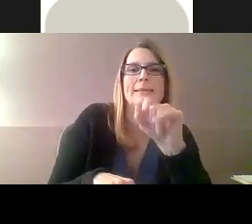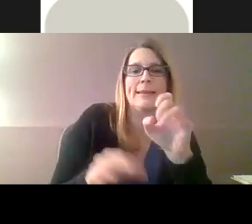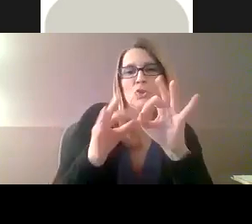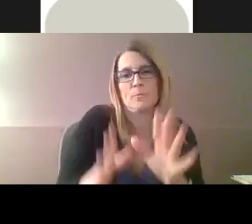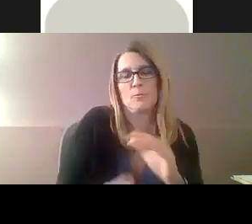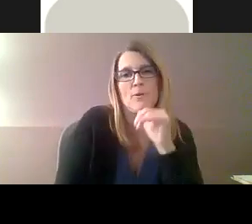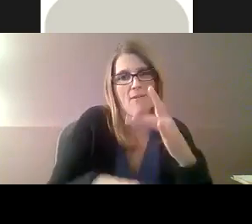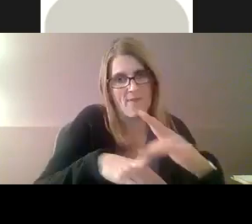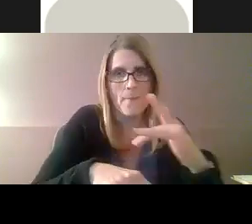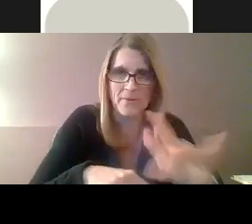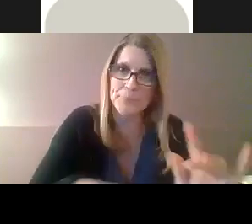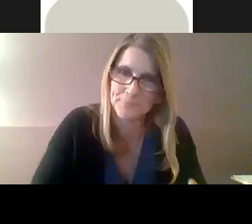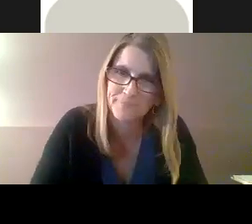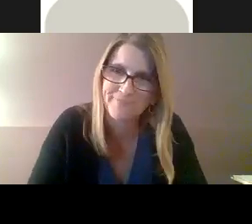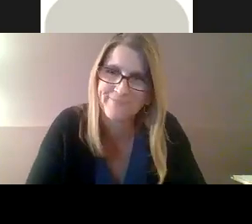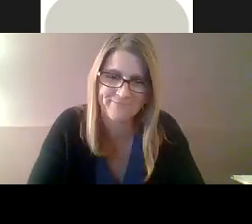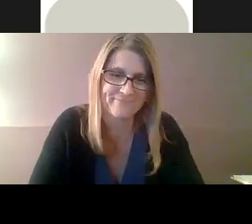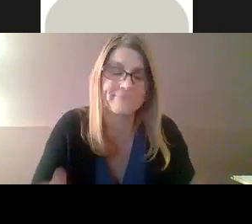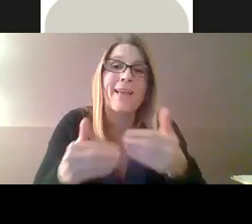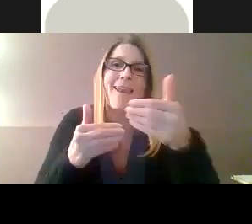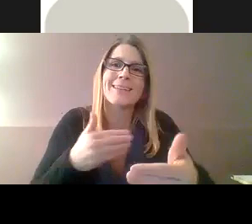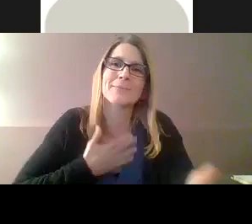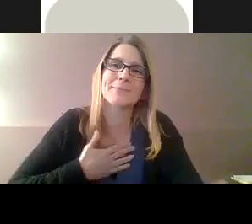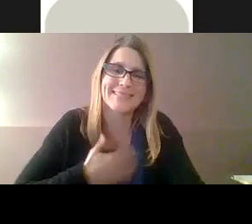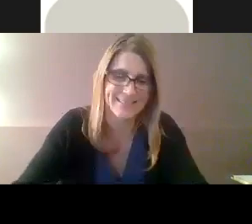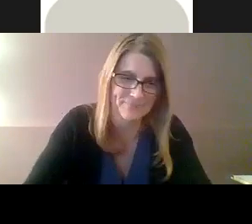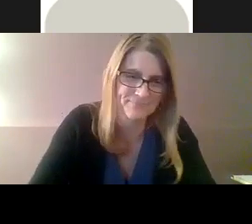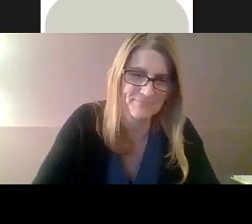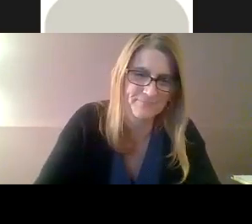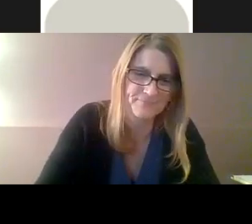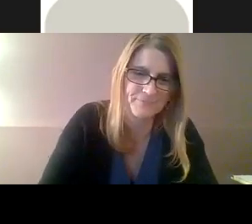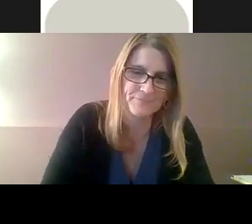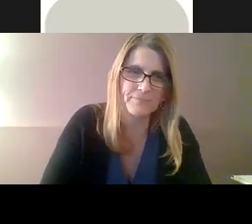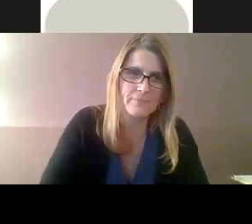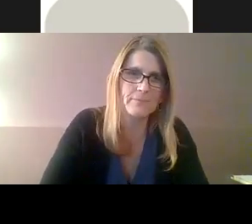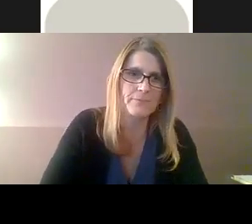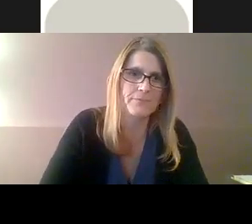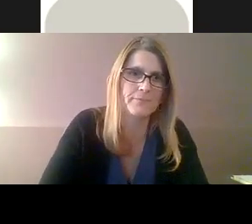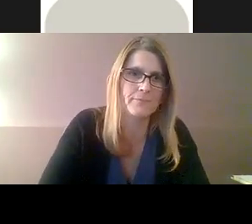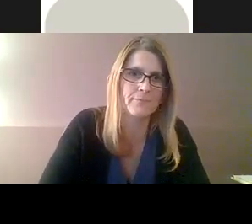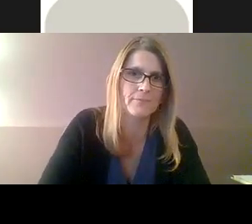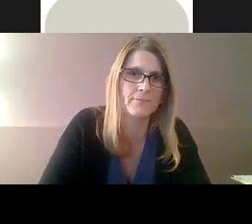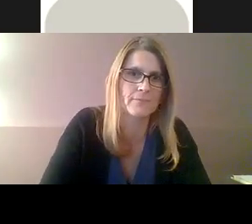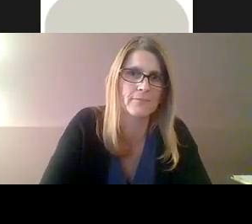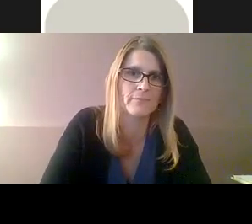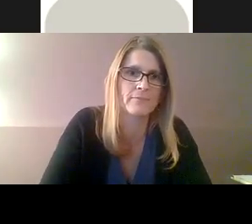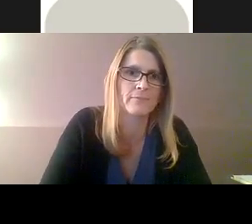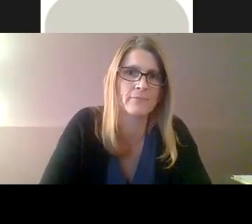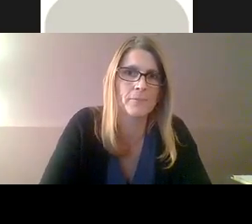It is, though, a good technology to use if there are no live on site interpreters available. Next slide, please.